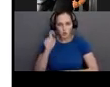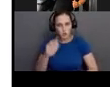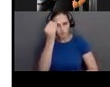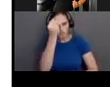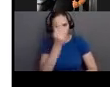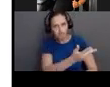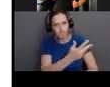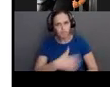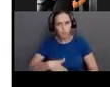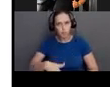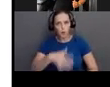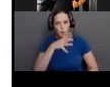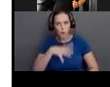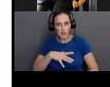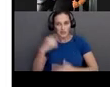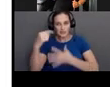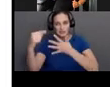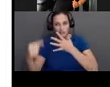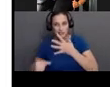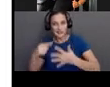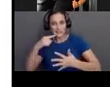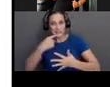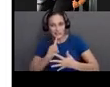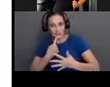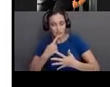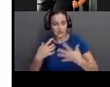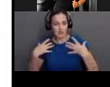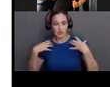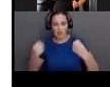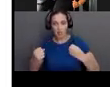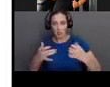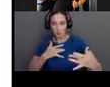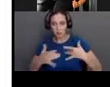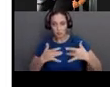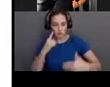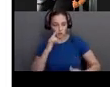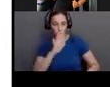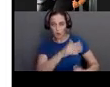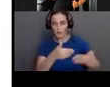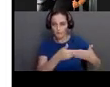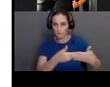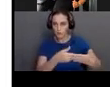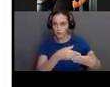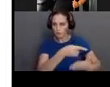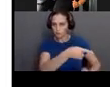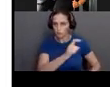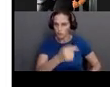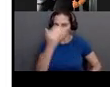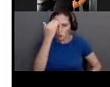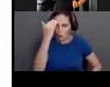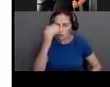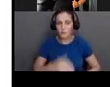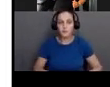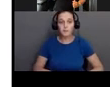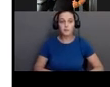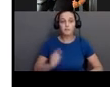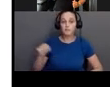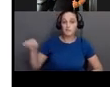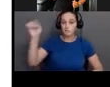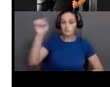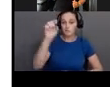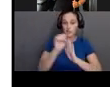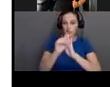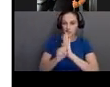health conditions or health concerns for their babies. So, several states also, Iowa included, have laws